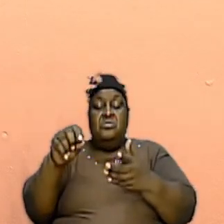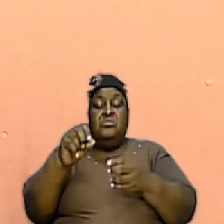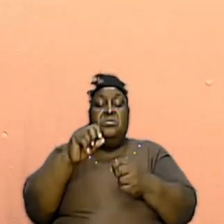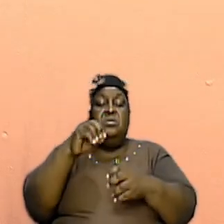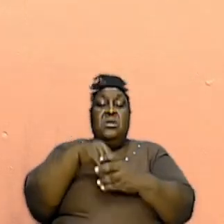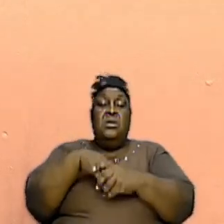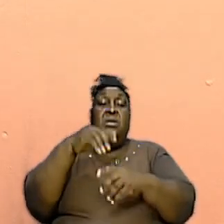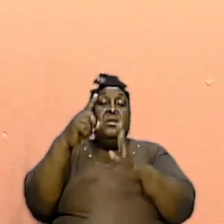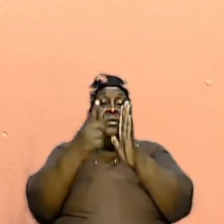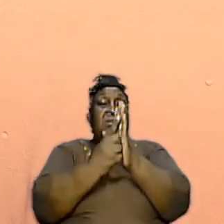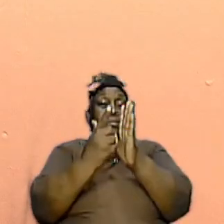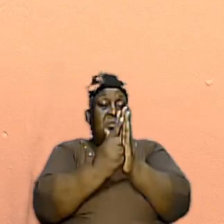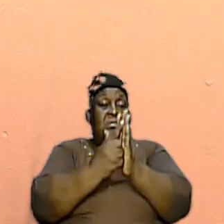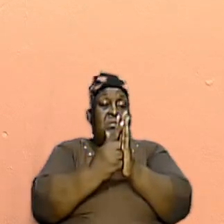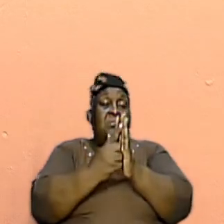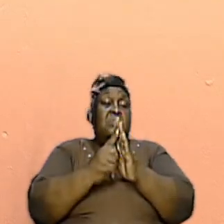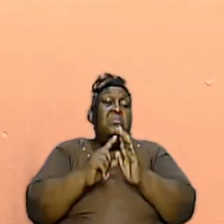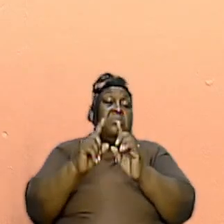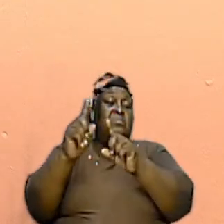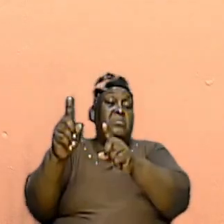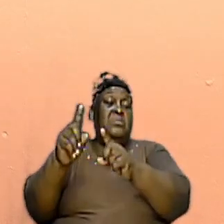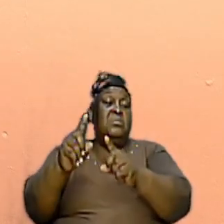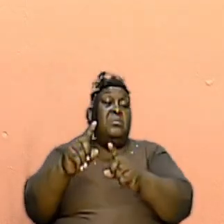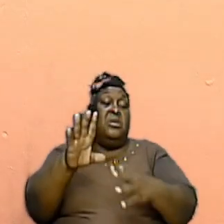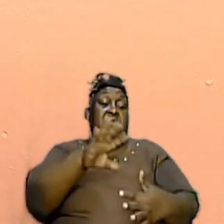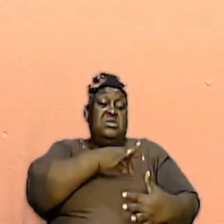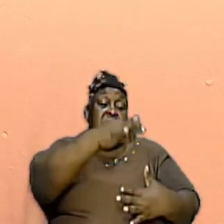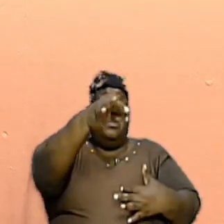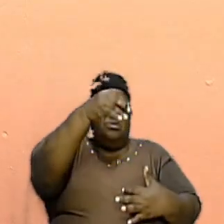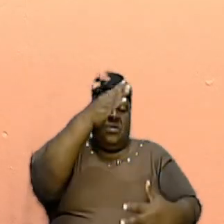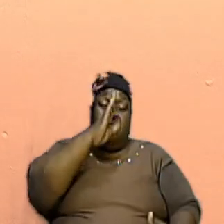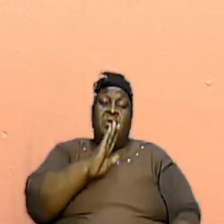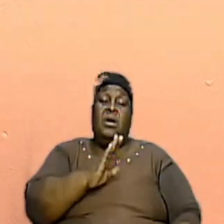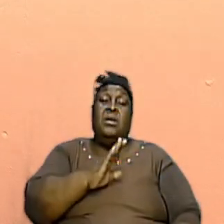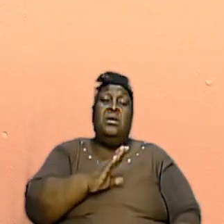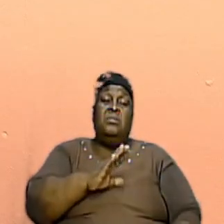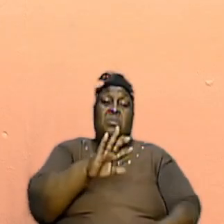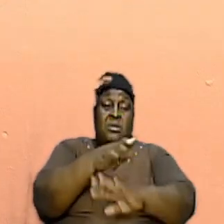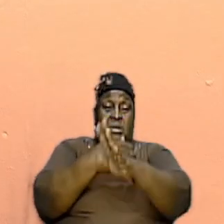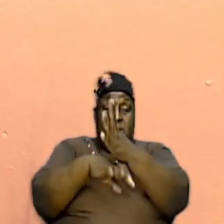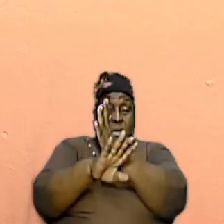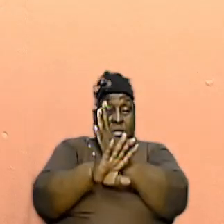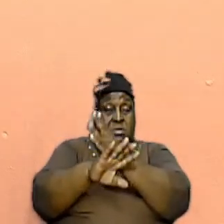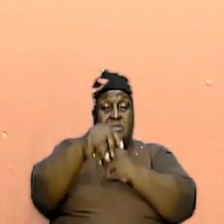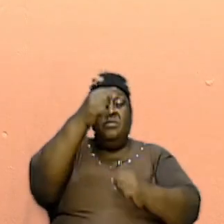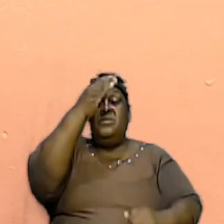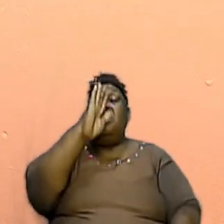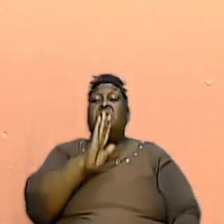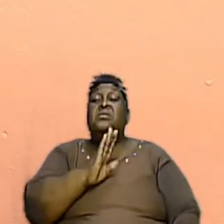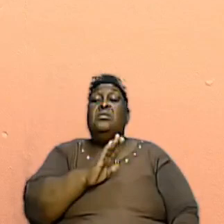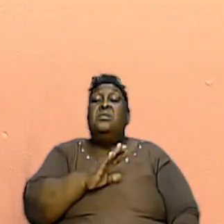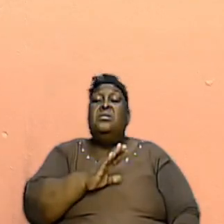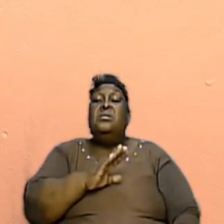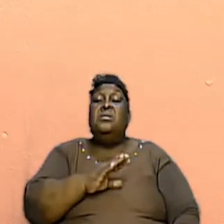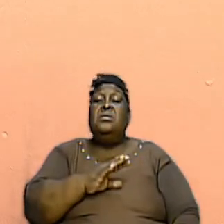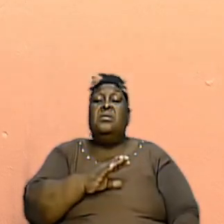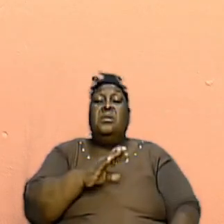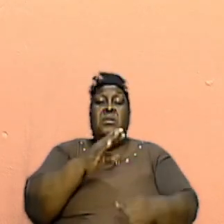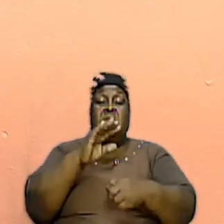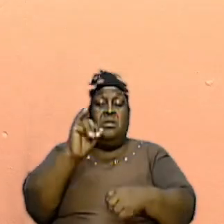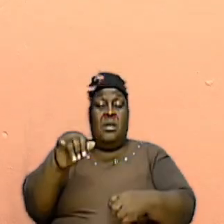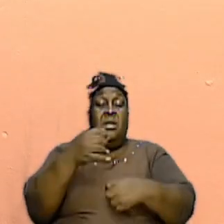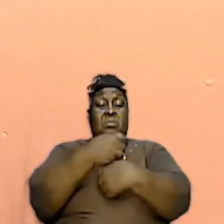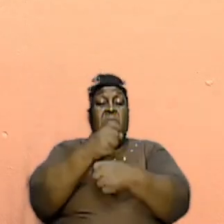But we are directed by the Spirit of Almighty God and by the hands of Almighty God. And that makes the world of a difference.